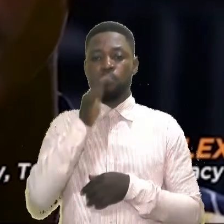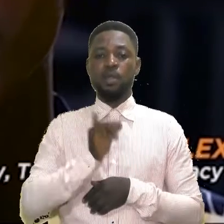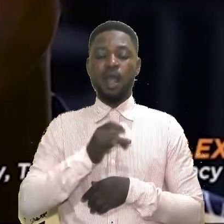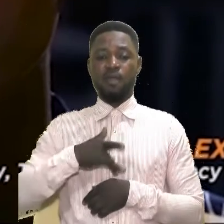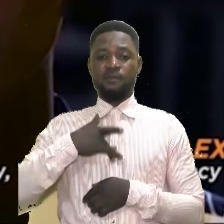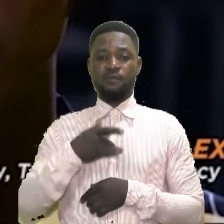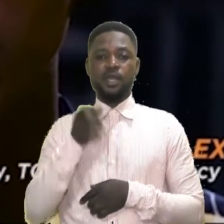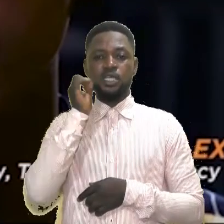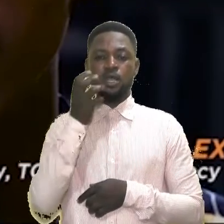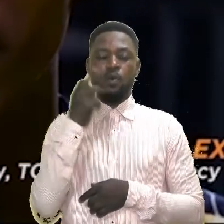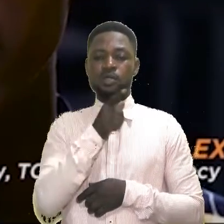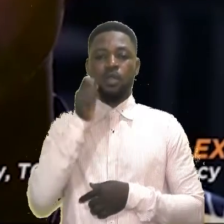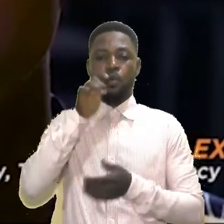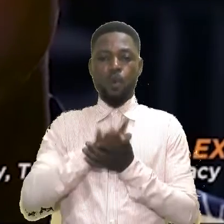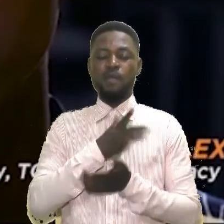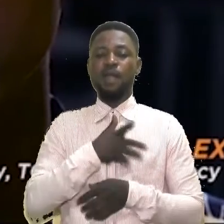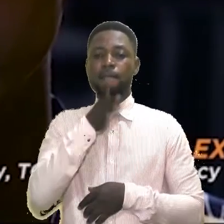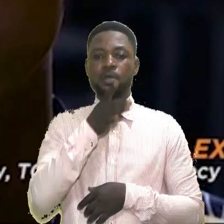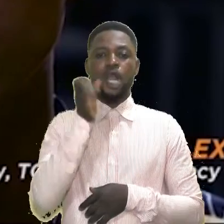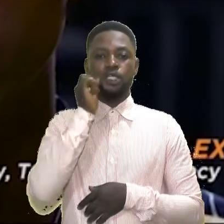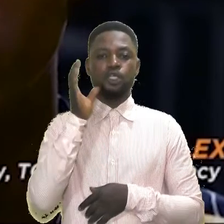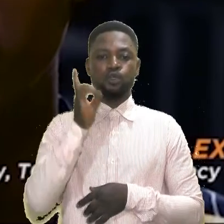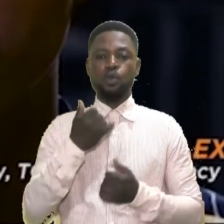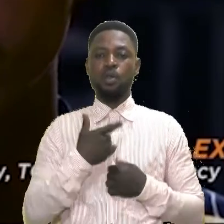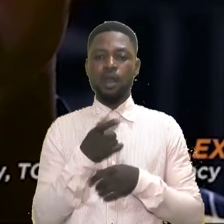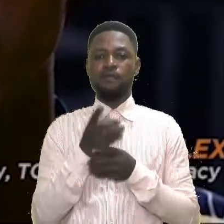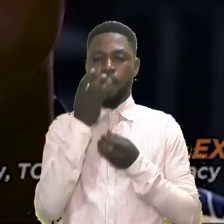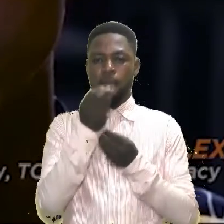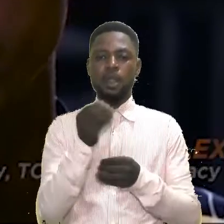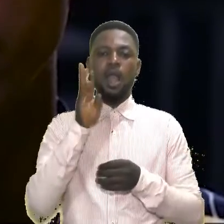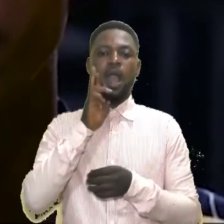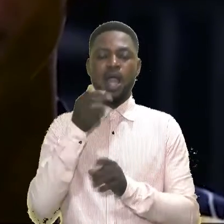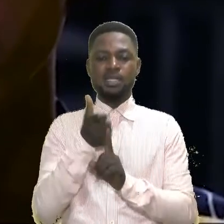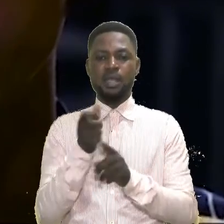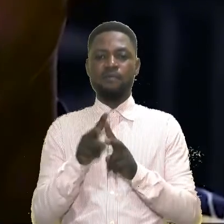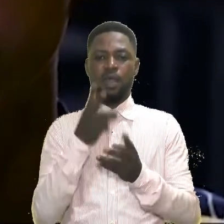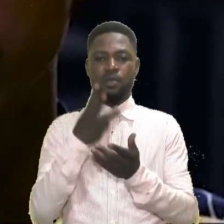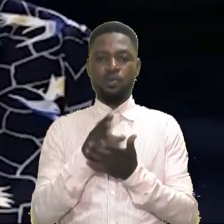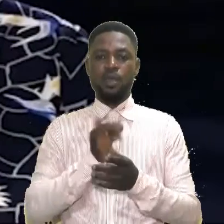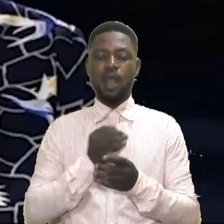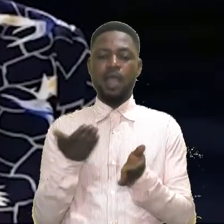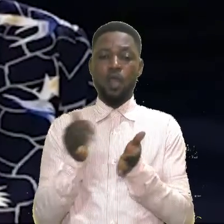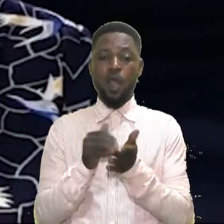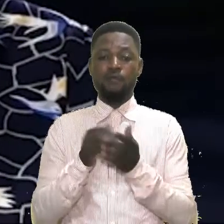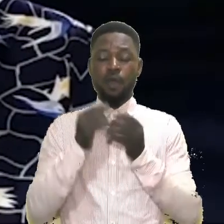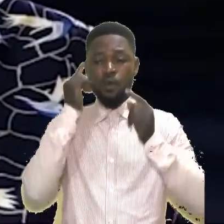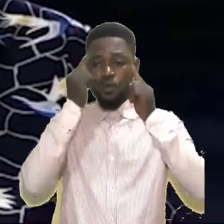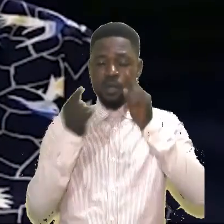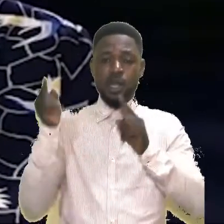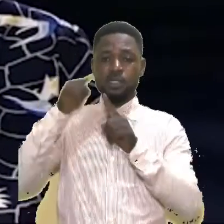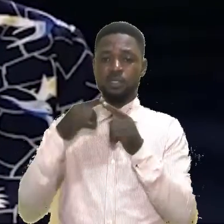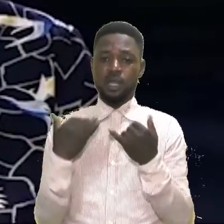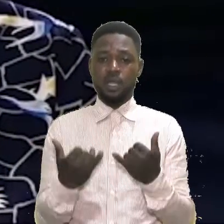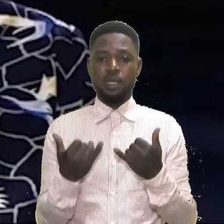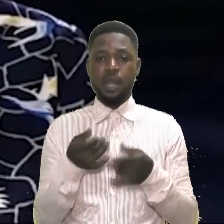I felt Auntie Julie was a wife and a mother. She should have supported herself very well. often wondered